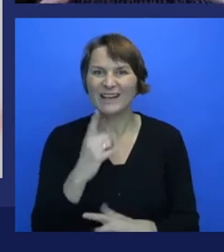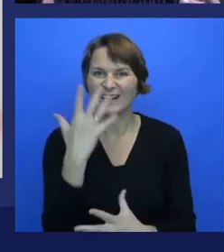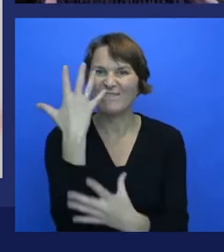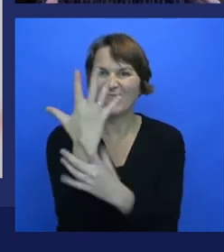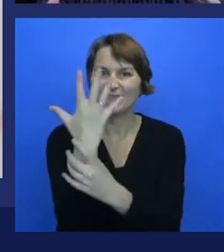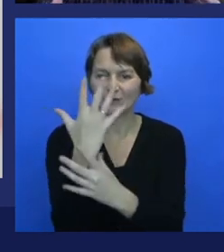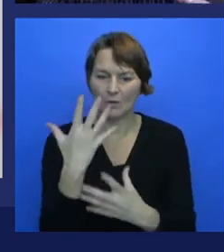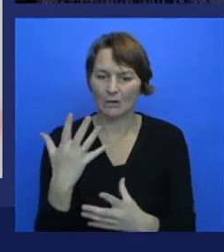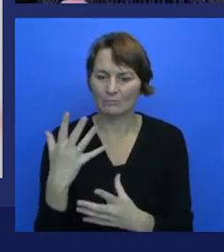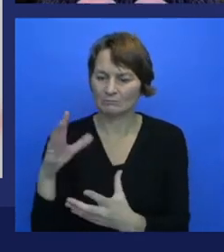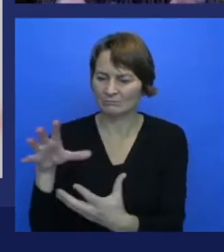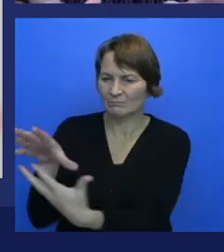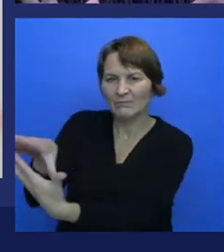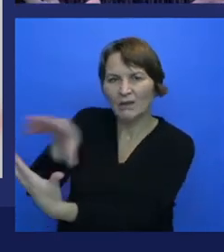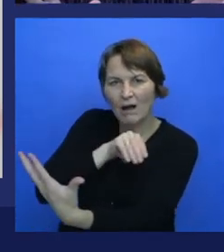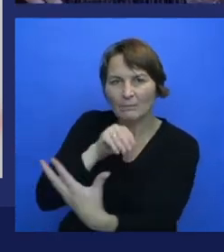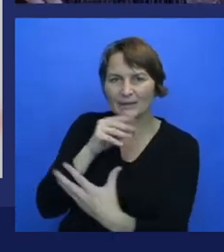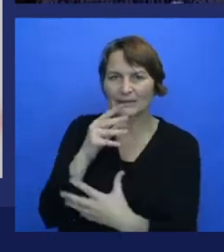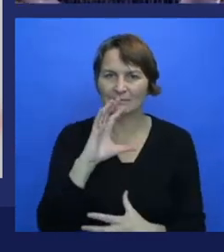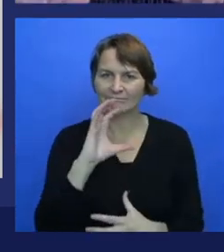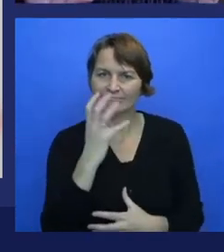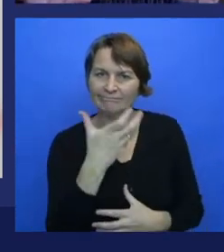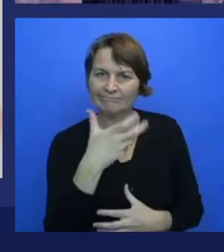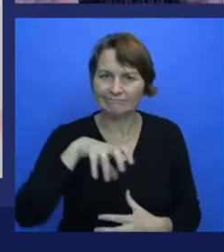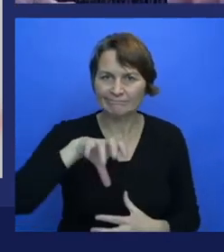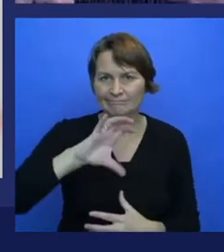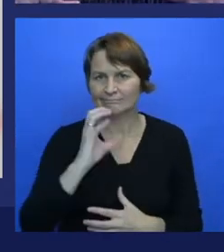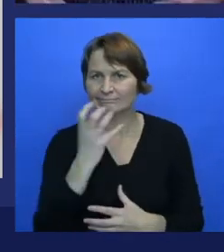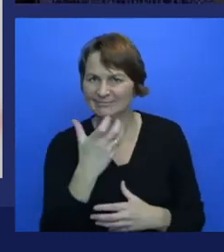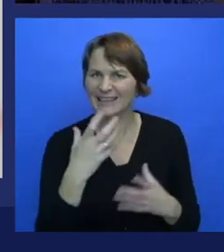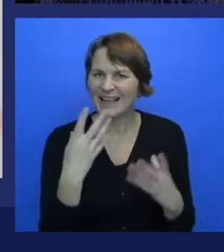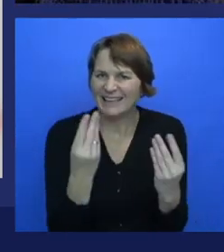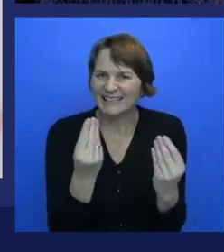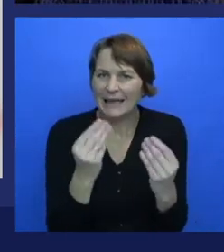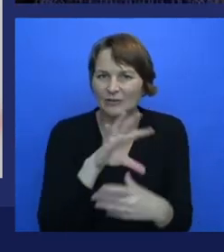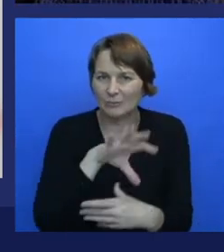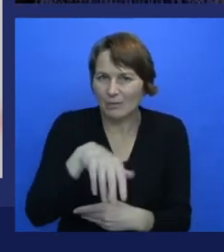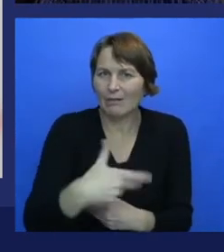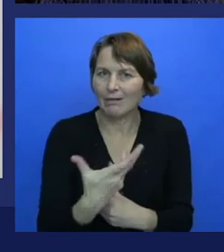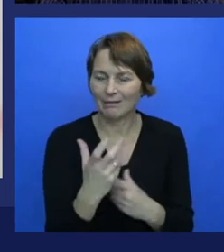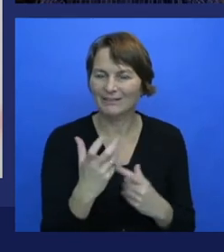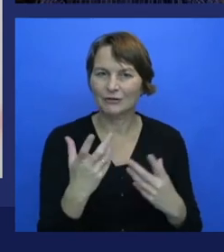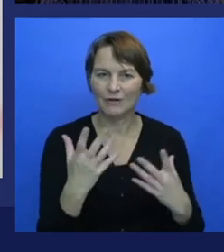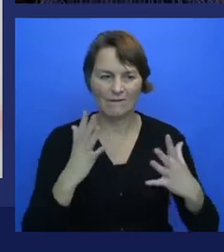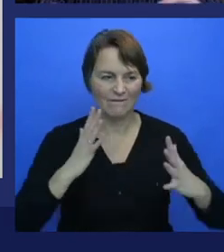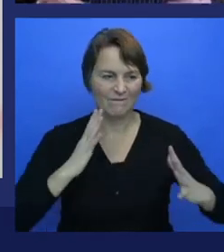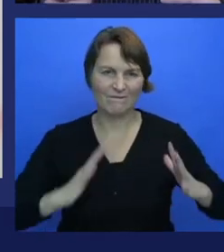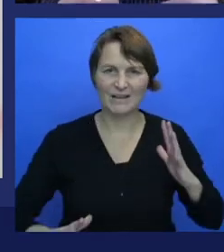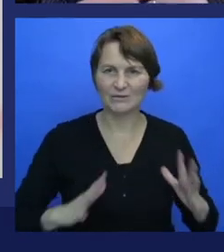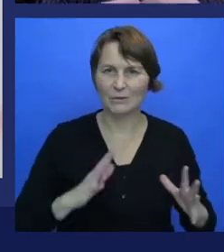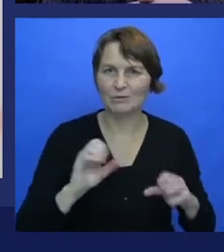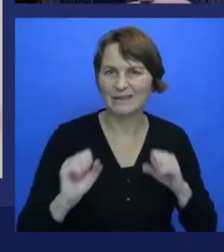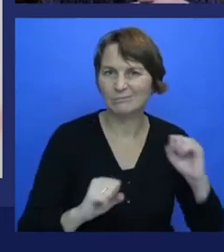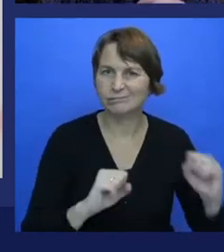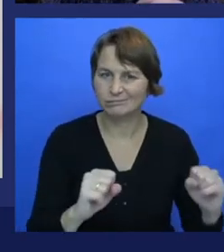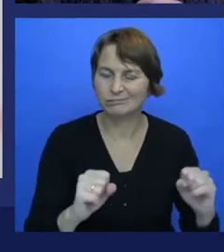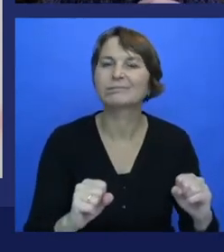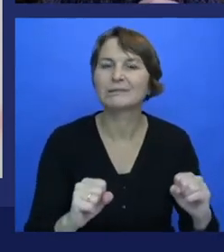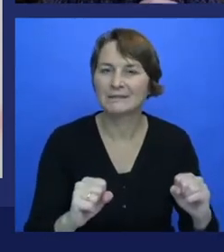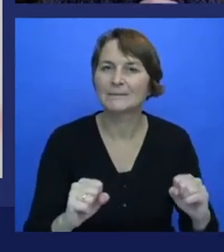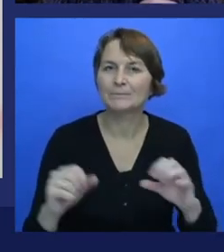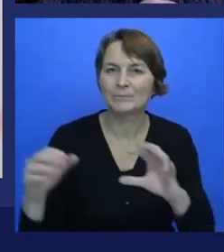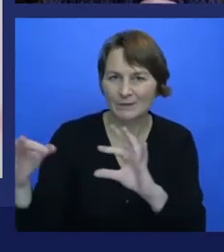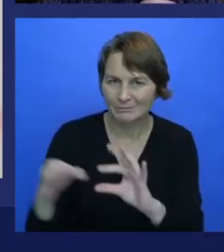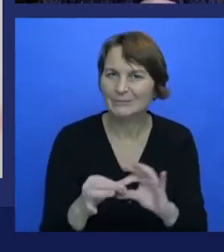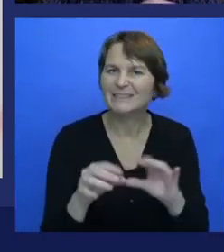voice or recognizing voice or any of these far more intangibles, but to actually have physical activities now be manifest with that same kind of